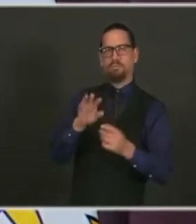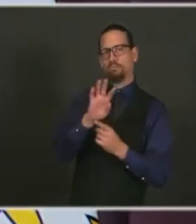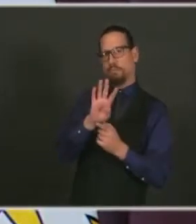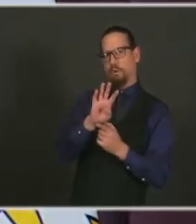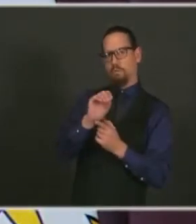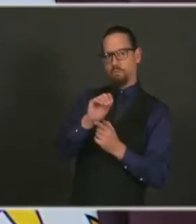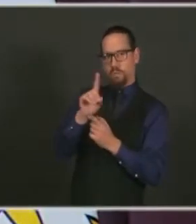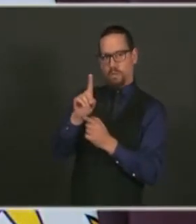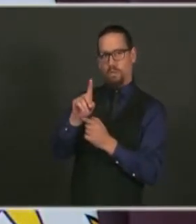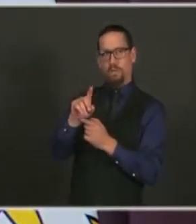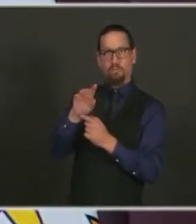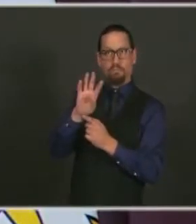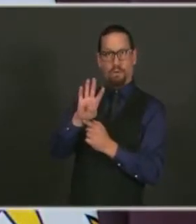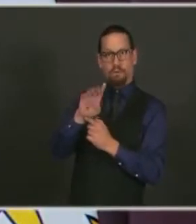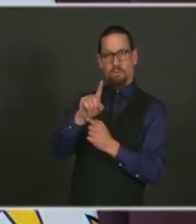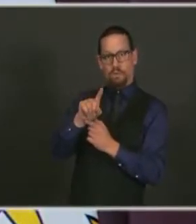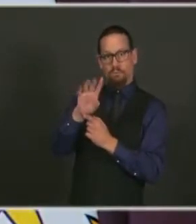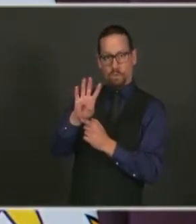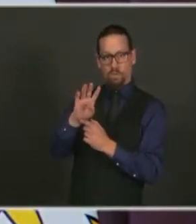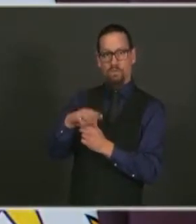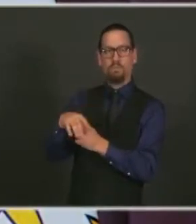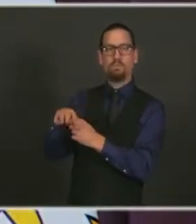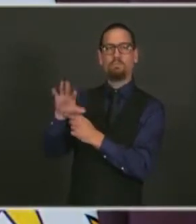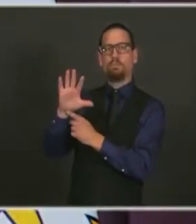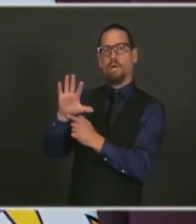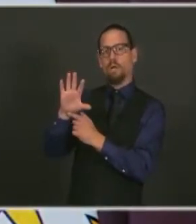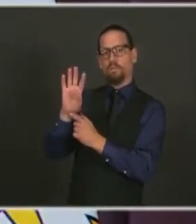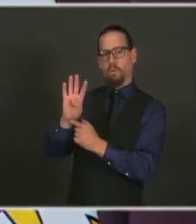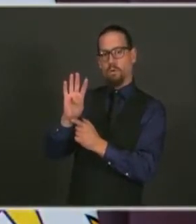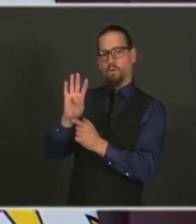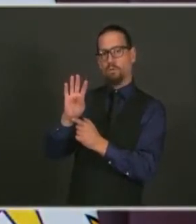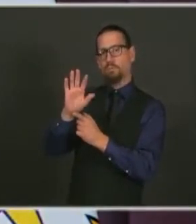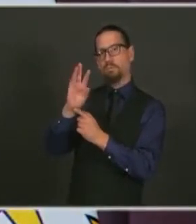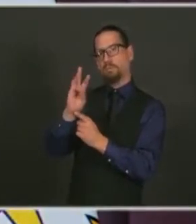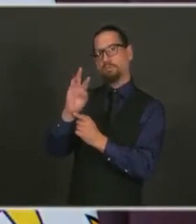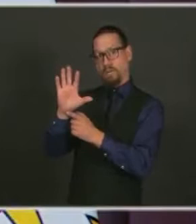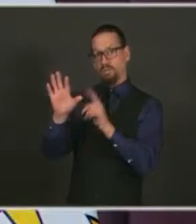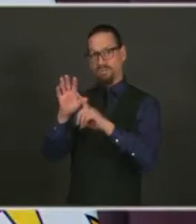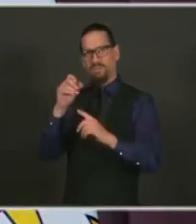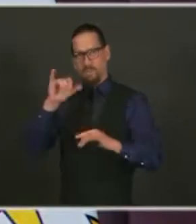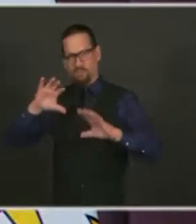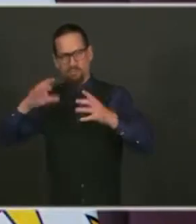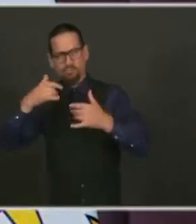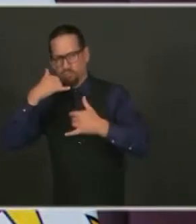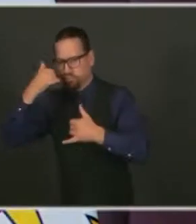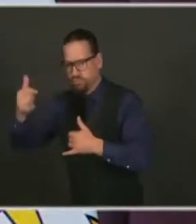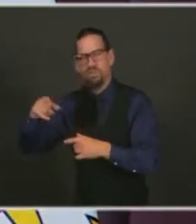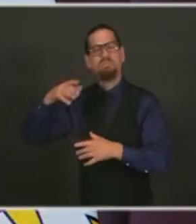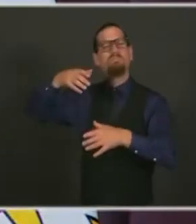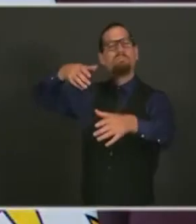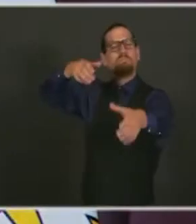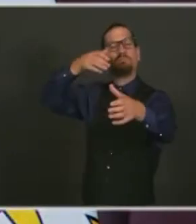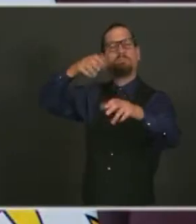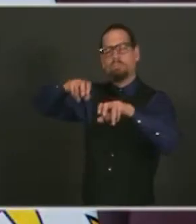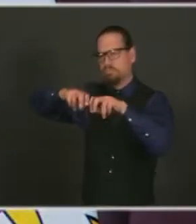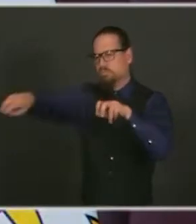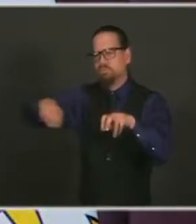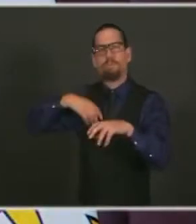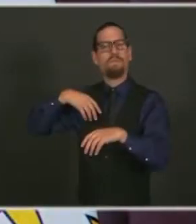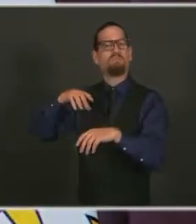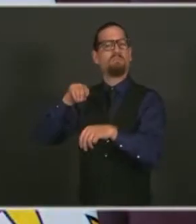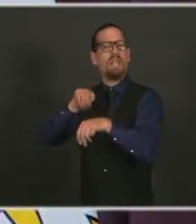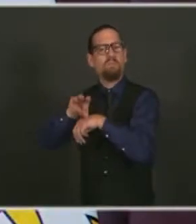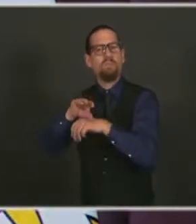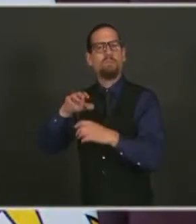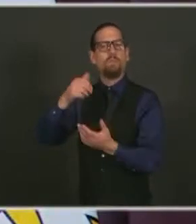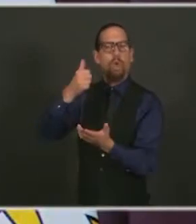confidential counseling, referrals to treatment, and support services. People can also go to BH Link's drop-in